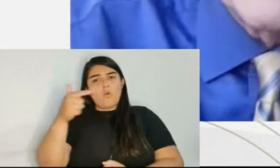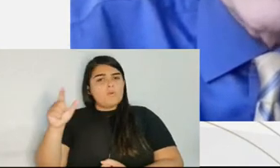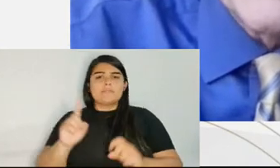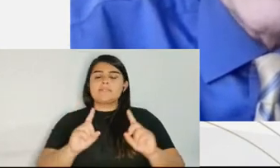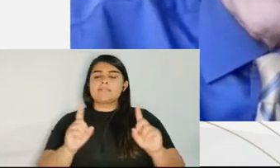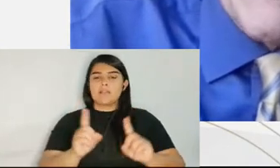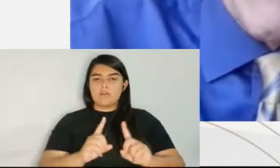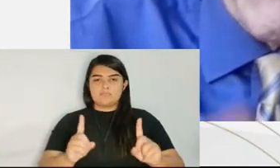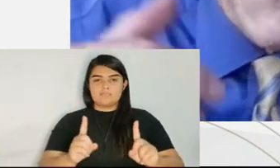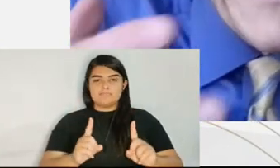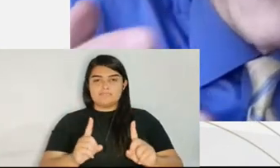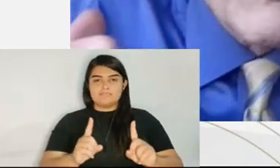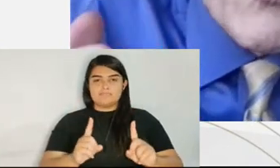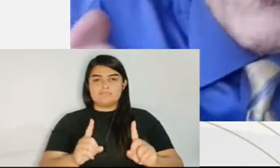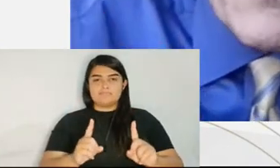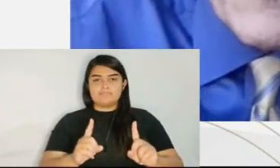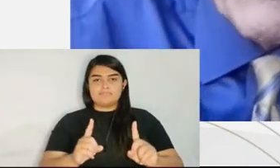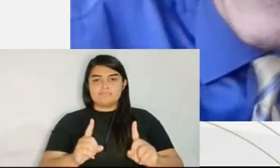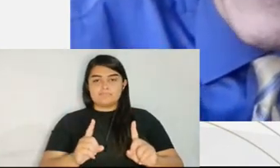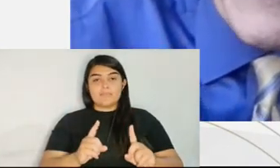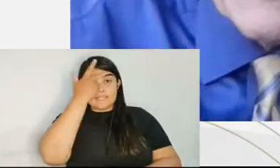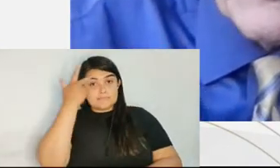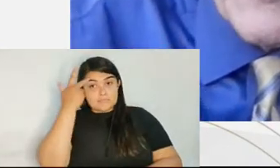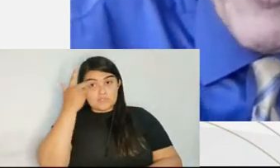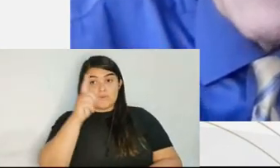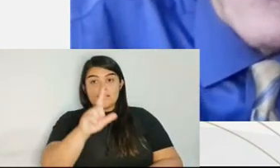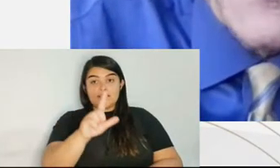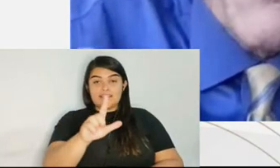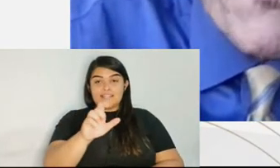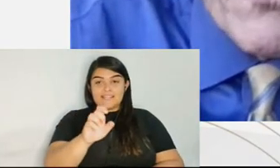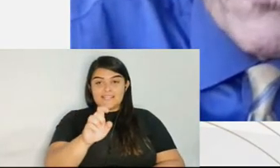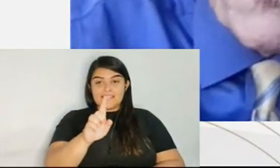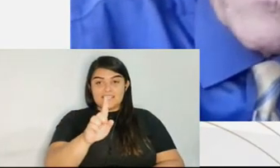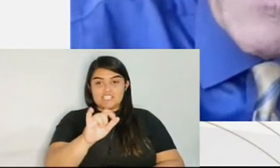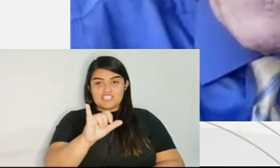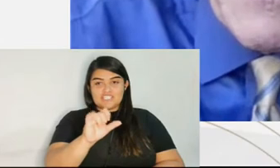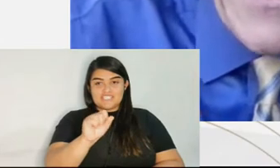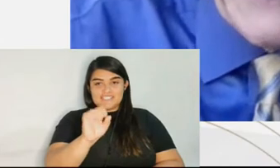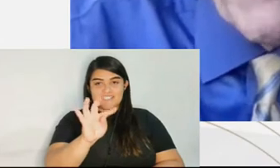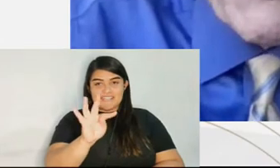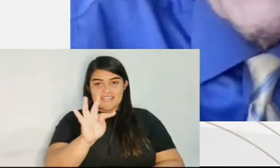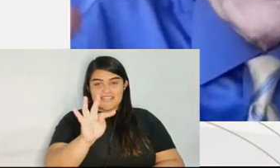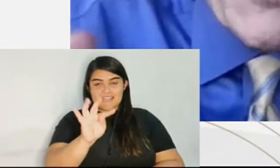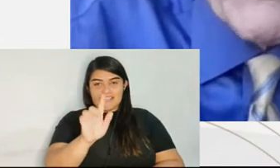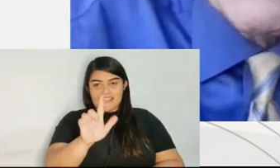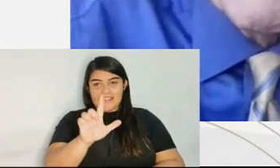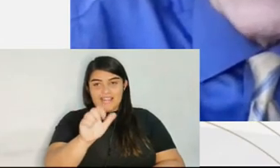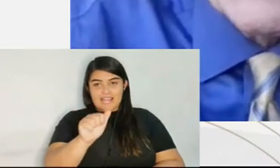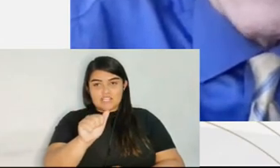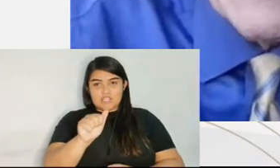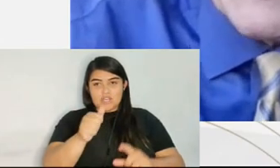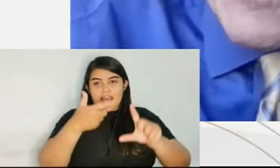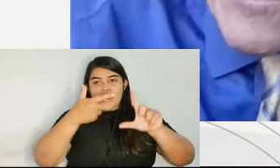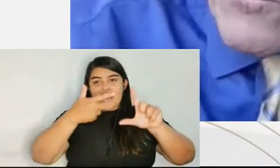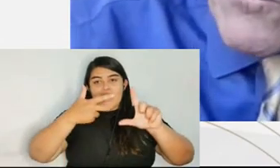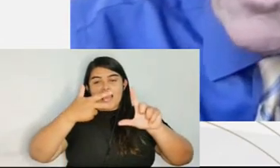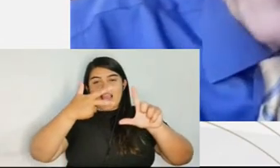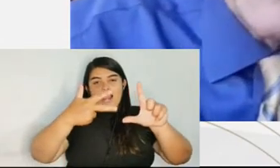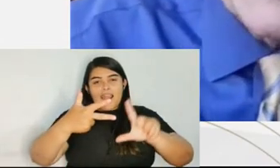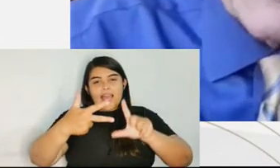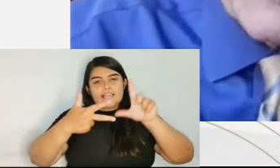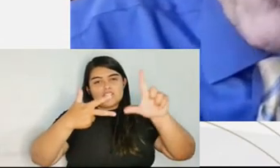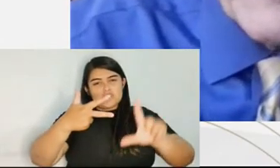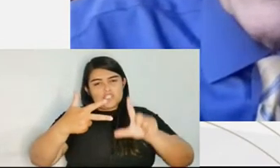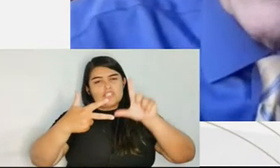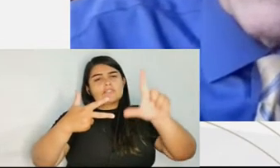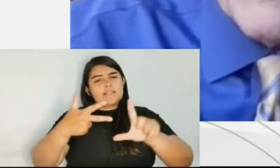in Massachusetts began to learn that this practice was going on and disapprove. And started an investigation of Mr.